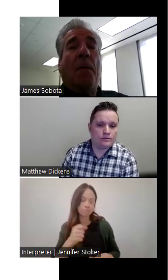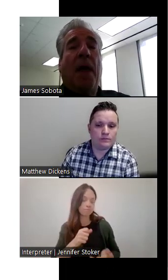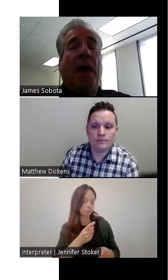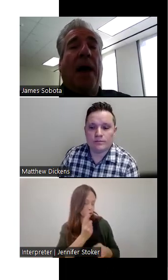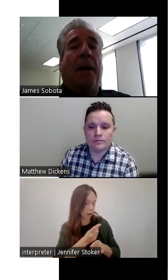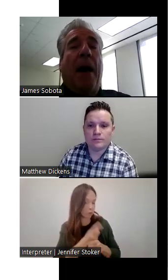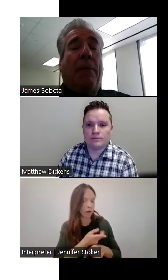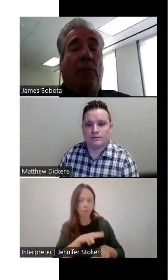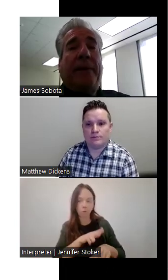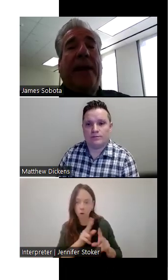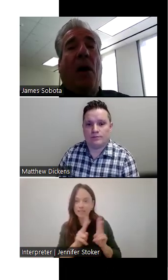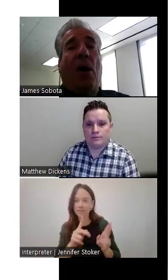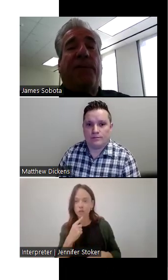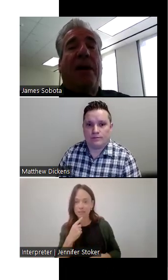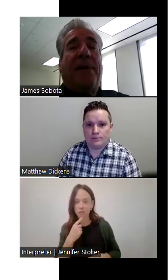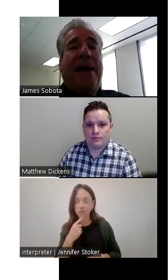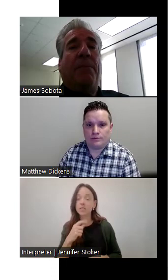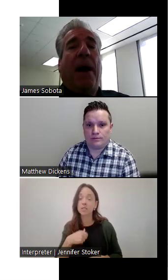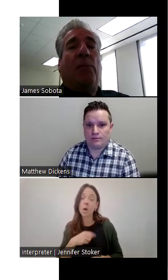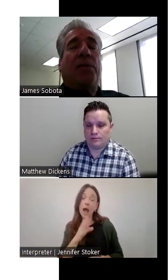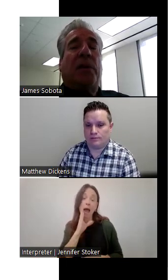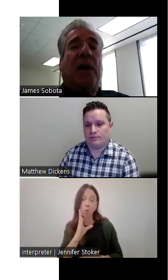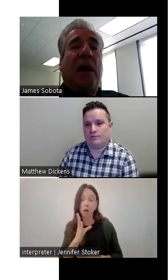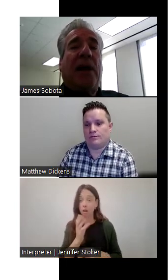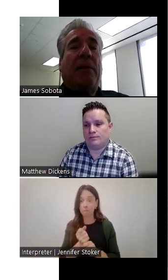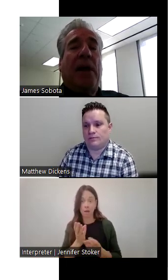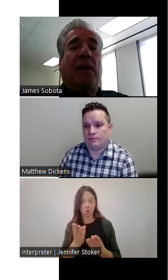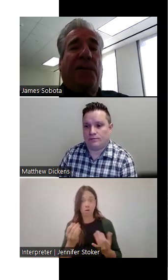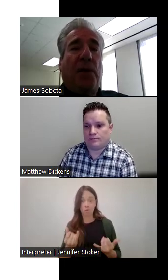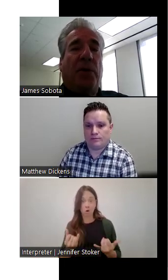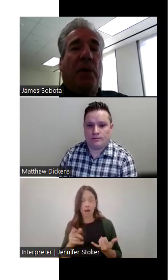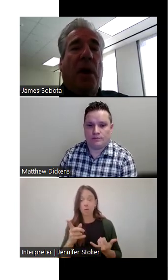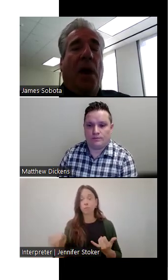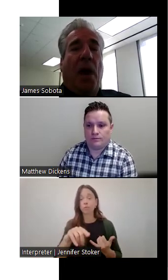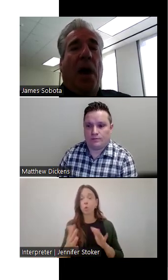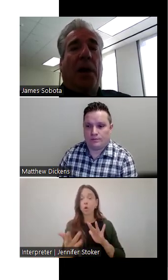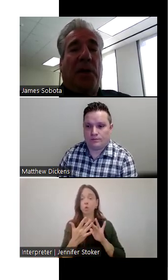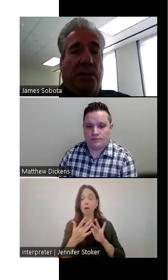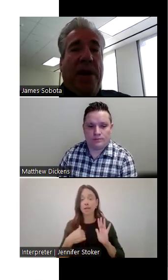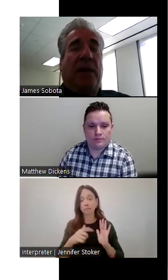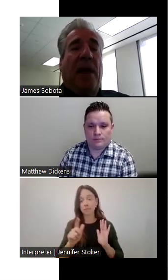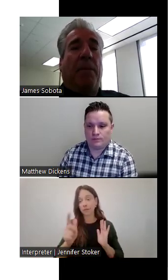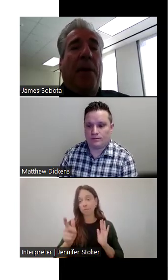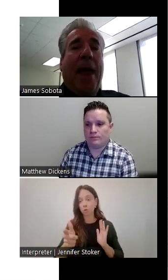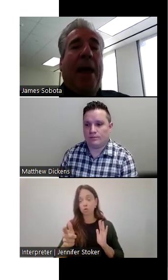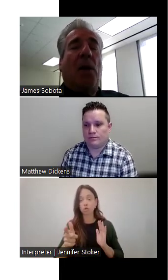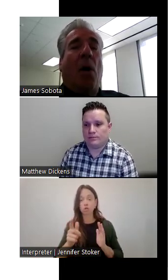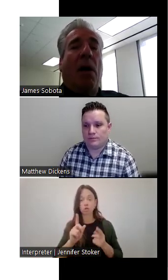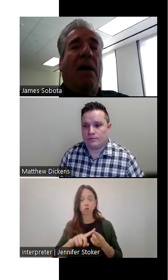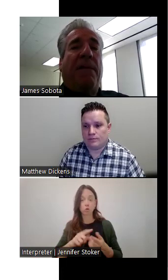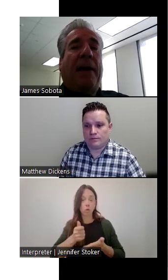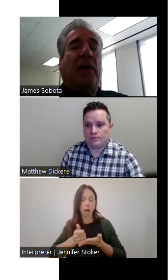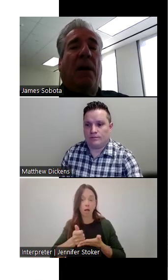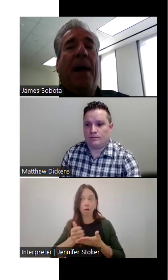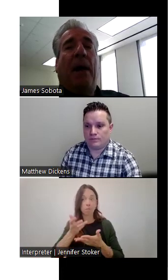so. So, um, I will make that offer. If anybody wants to contact me in the future, uh, to speak to them and,